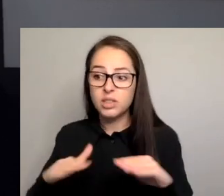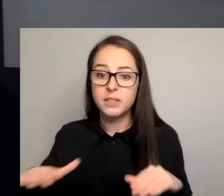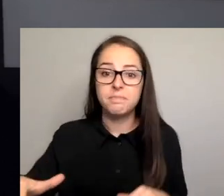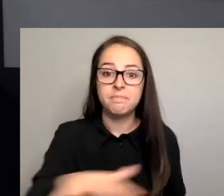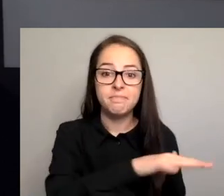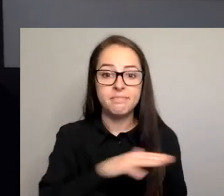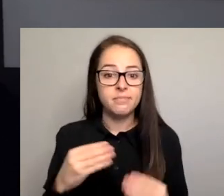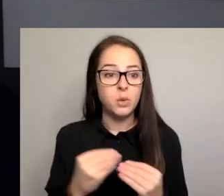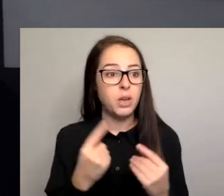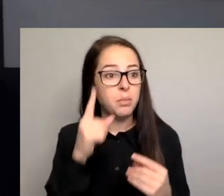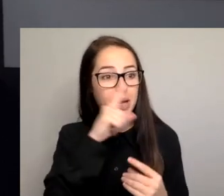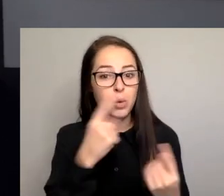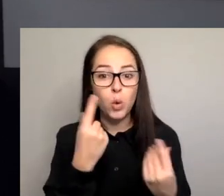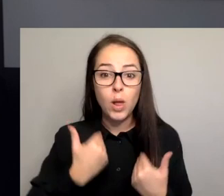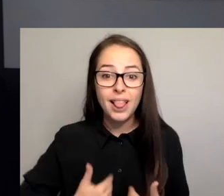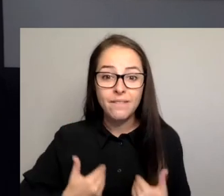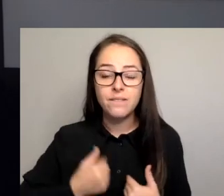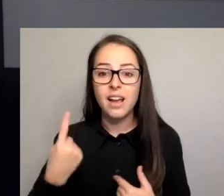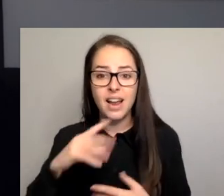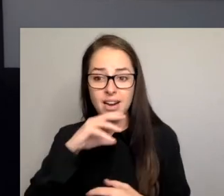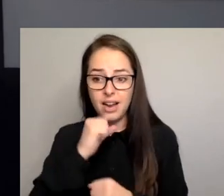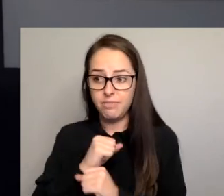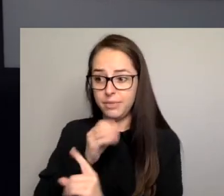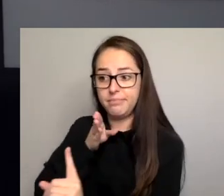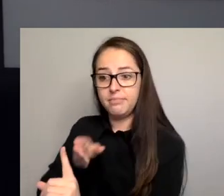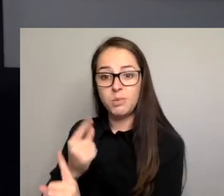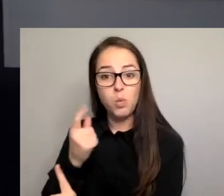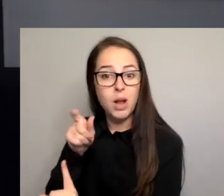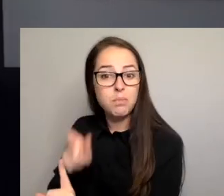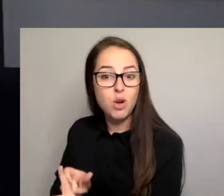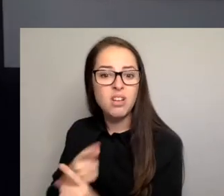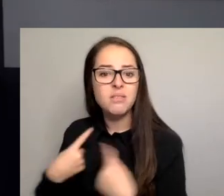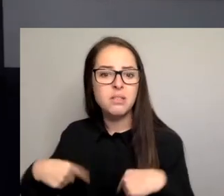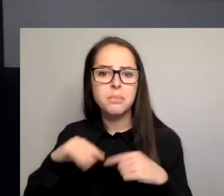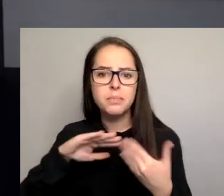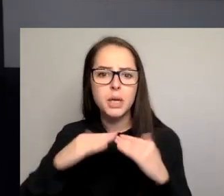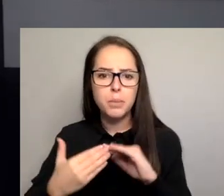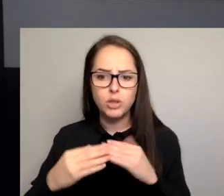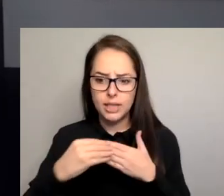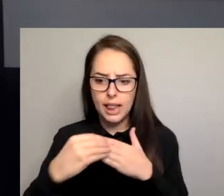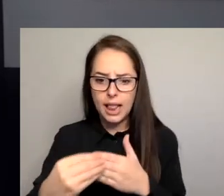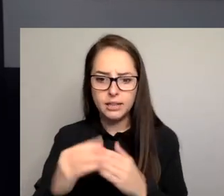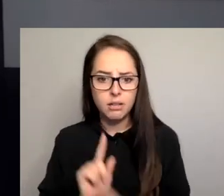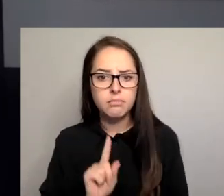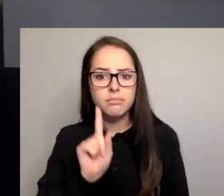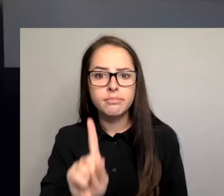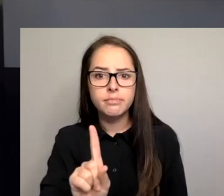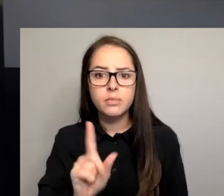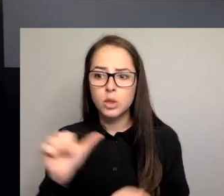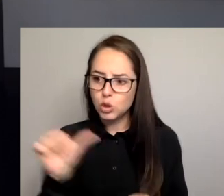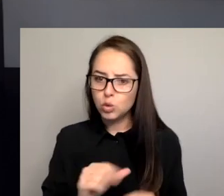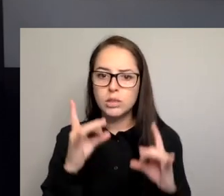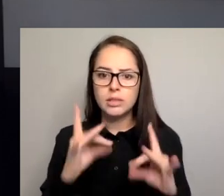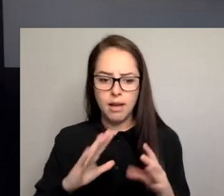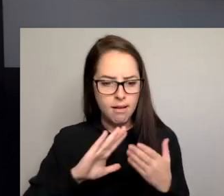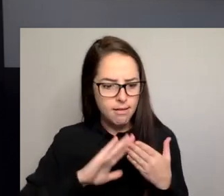governments and governments as community leaders of course it's why we should start by getting our own house in order,